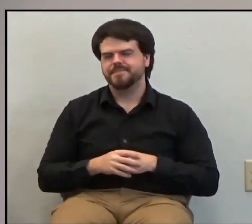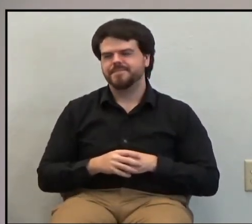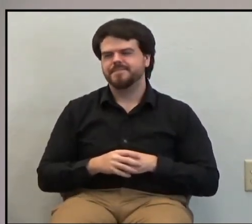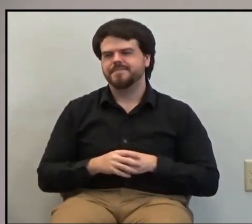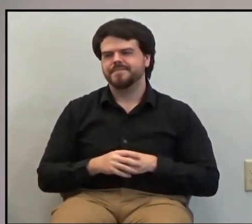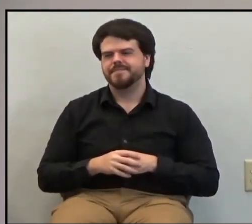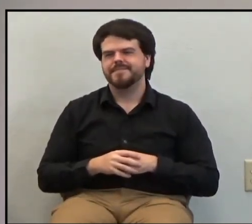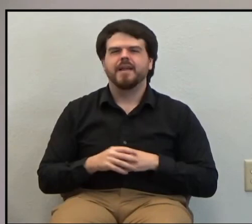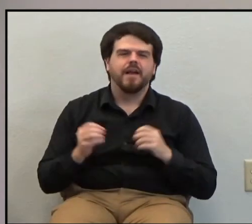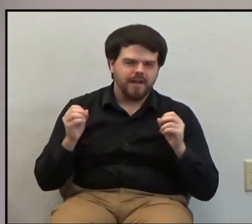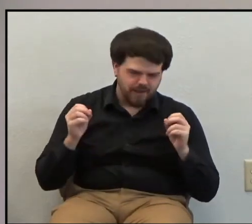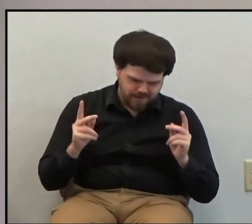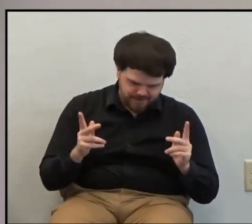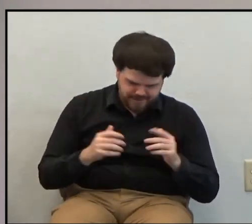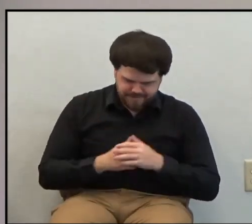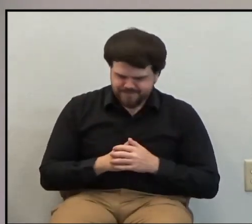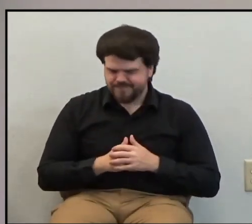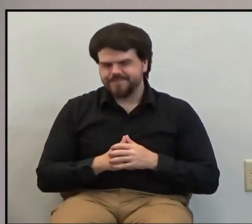Okay.